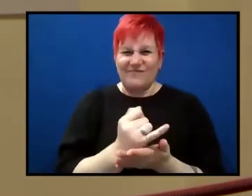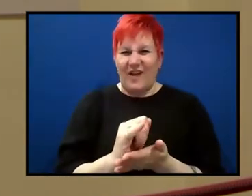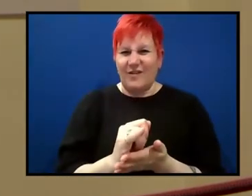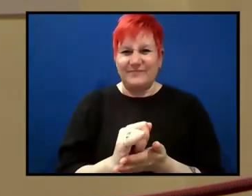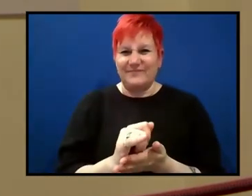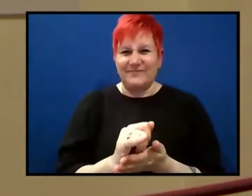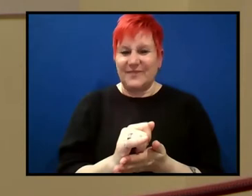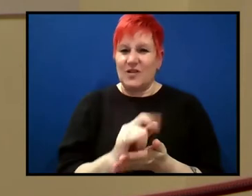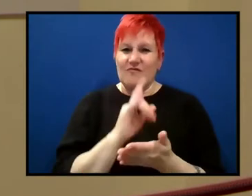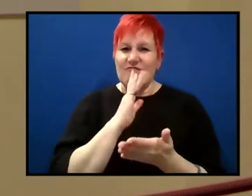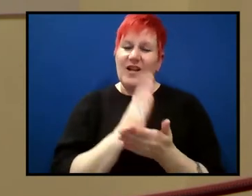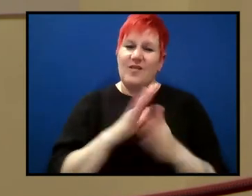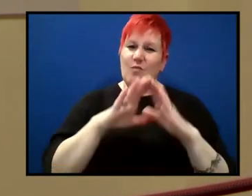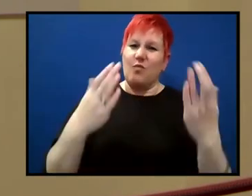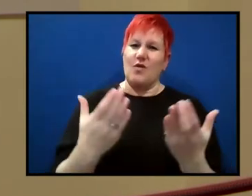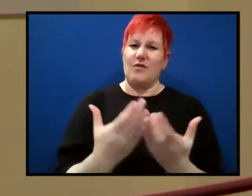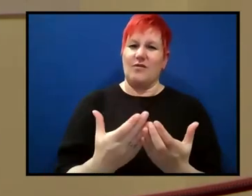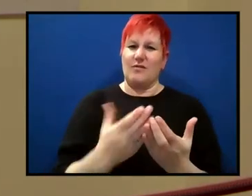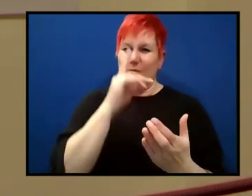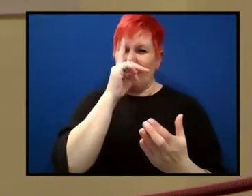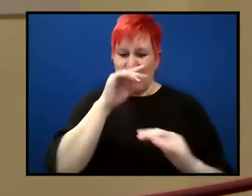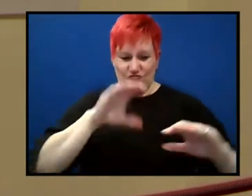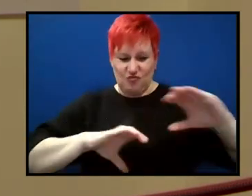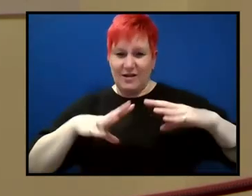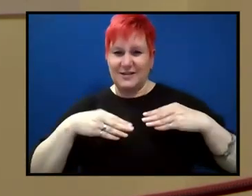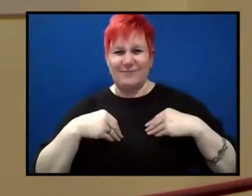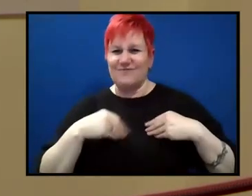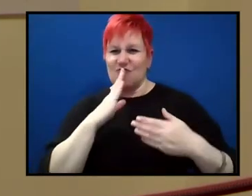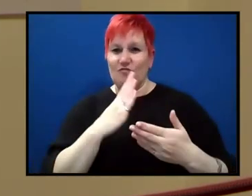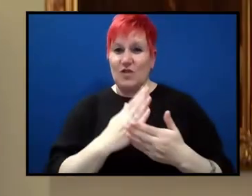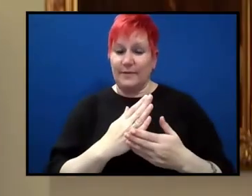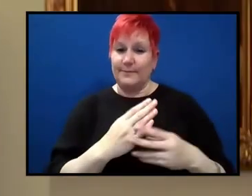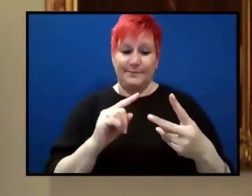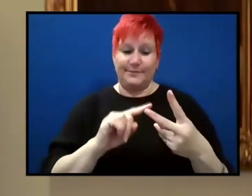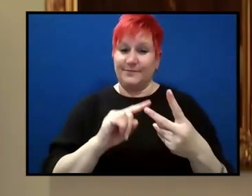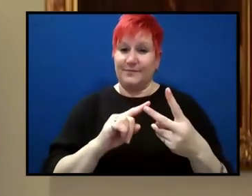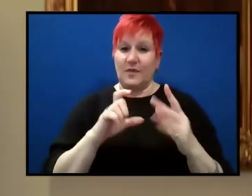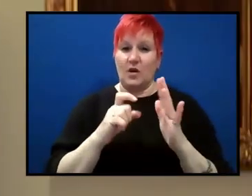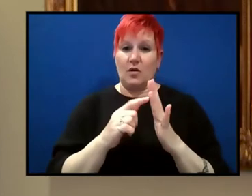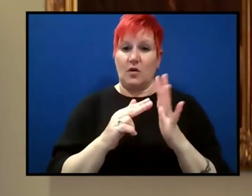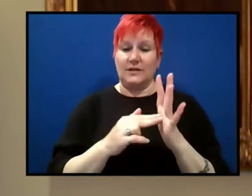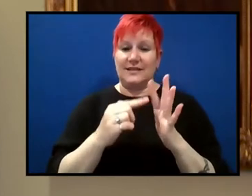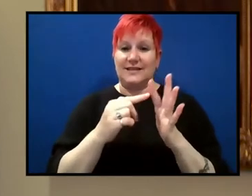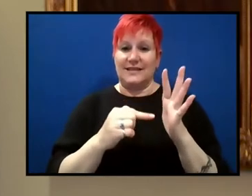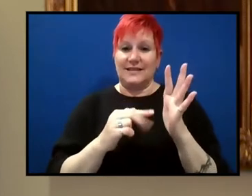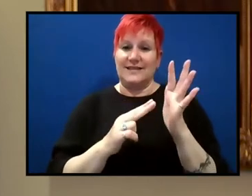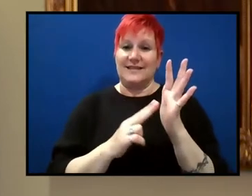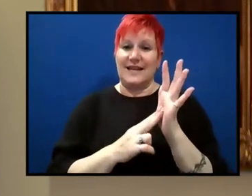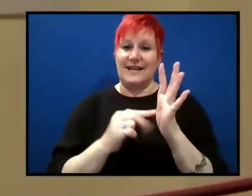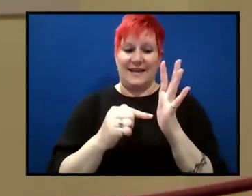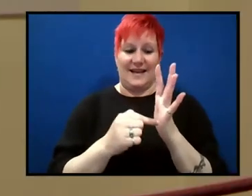universally accepted. There was also the theory of continental drift, which was almost universally denied.